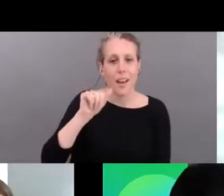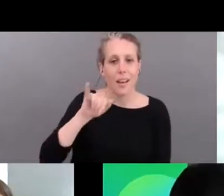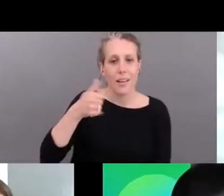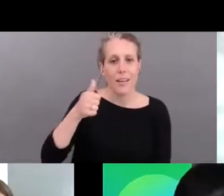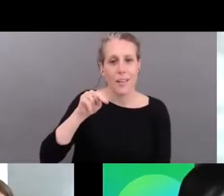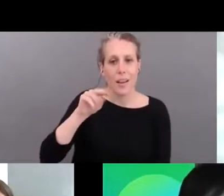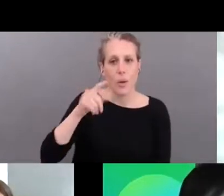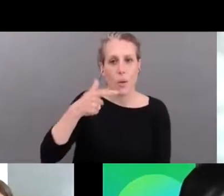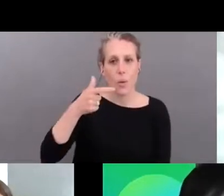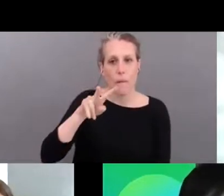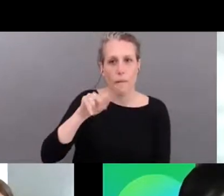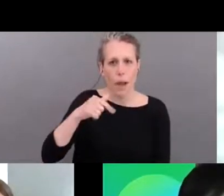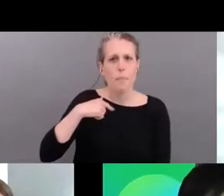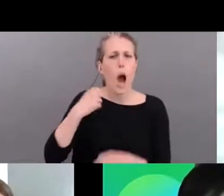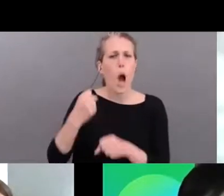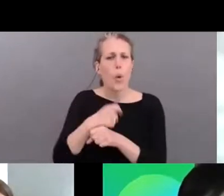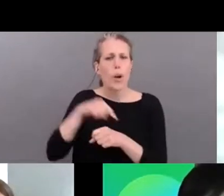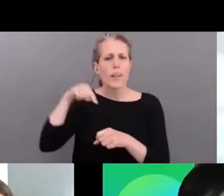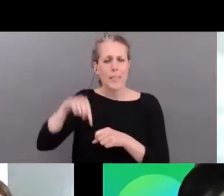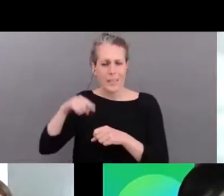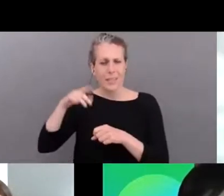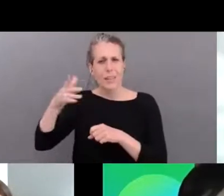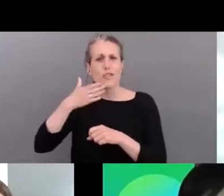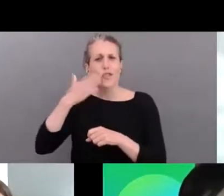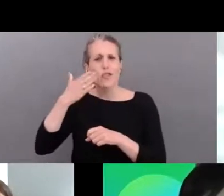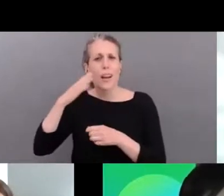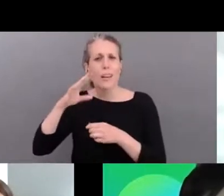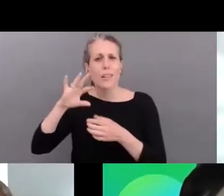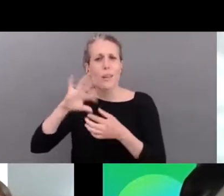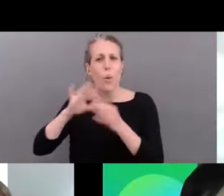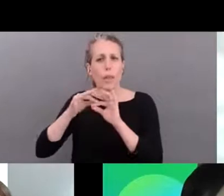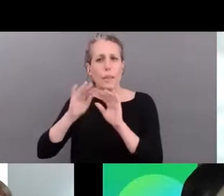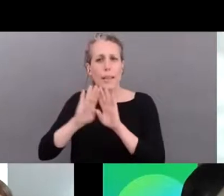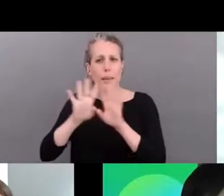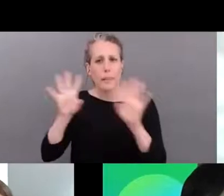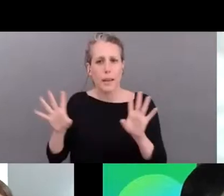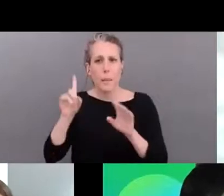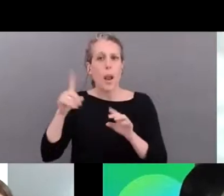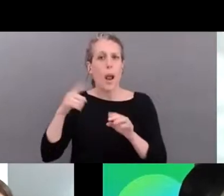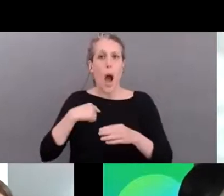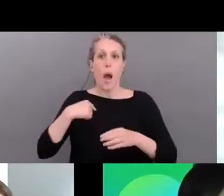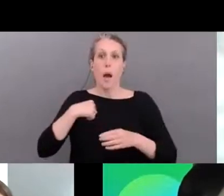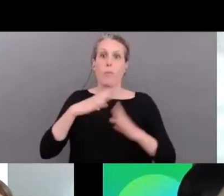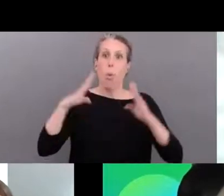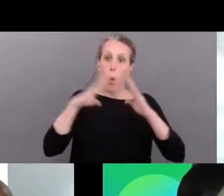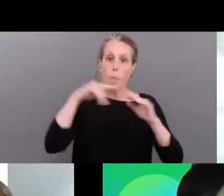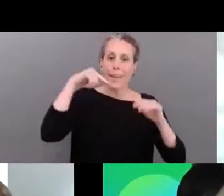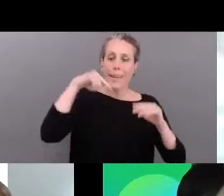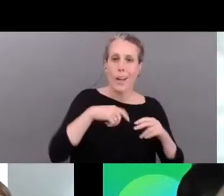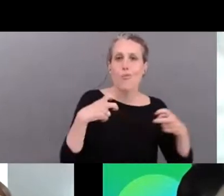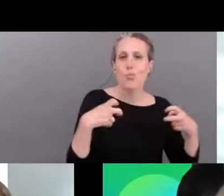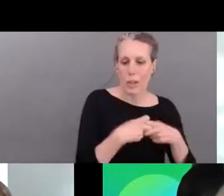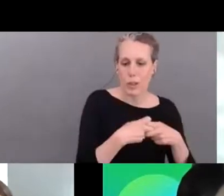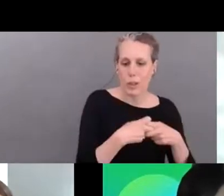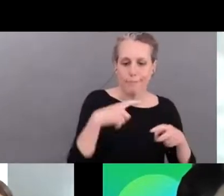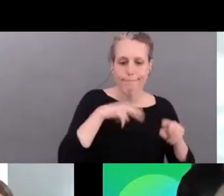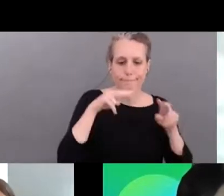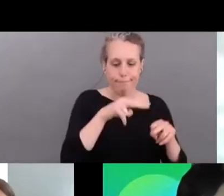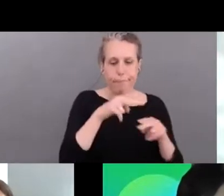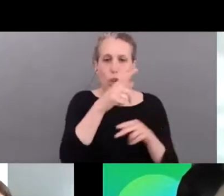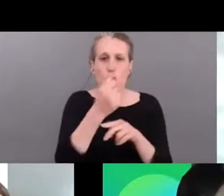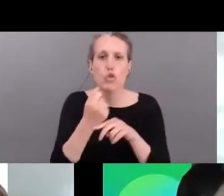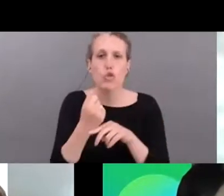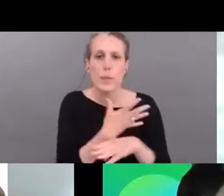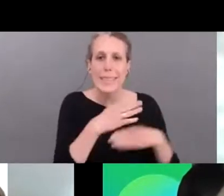olympic committee but i'm based at the european olympic committee's eu office in brussels so i follow the green deal developments uh